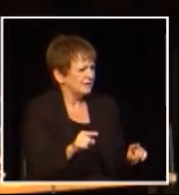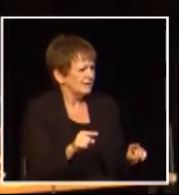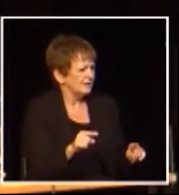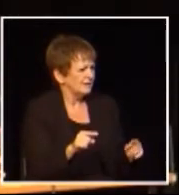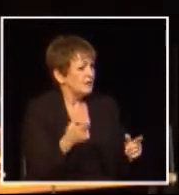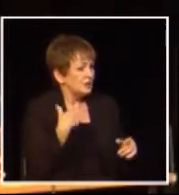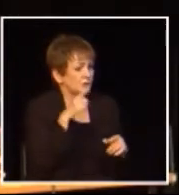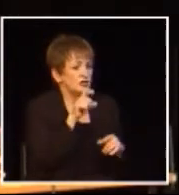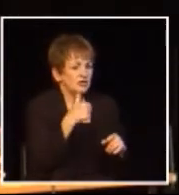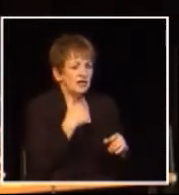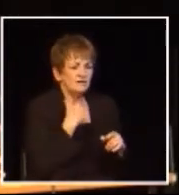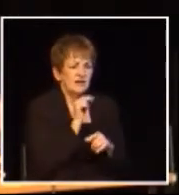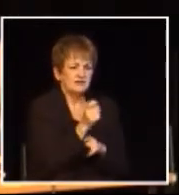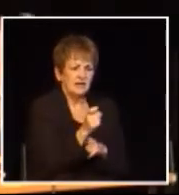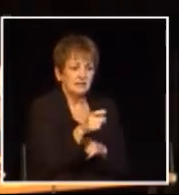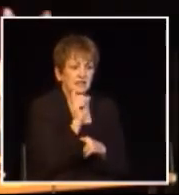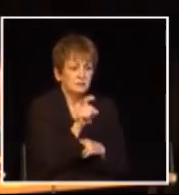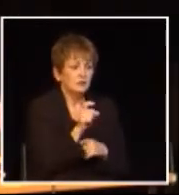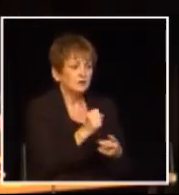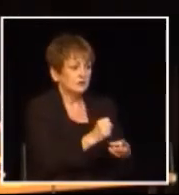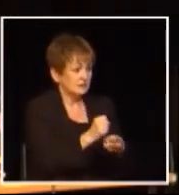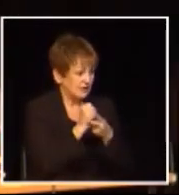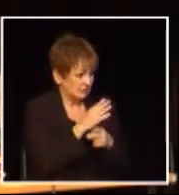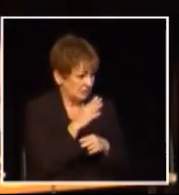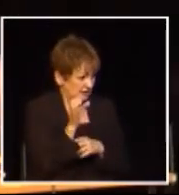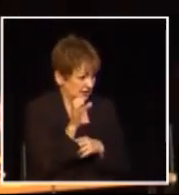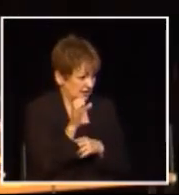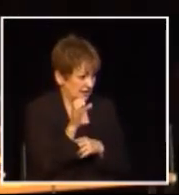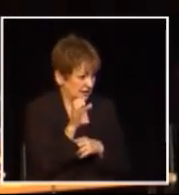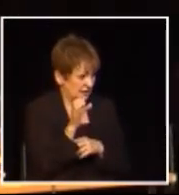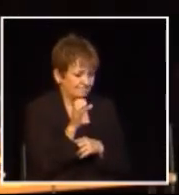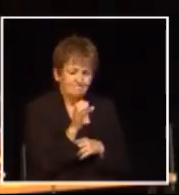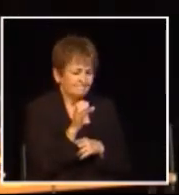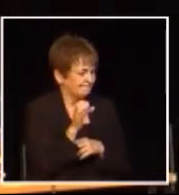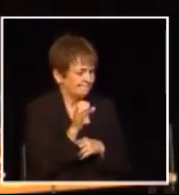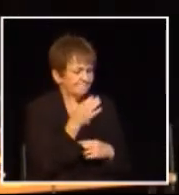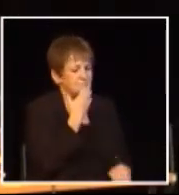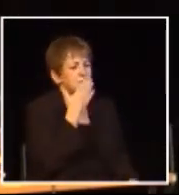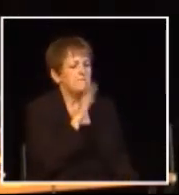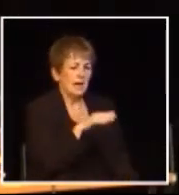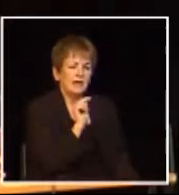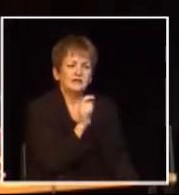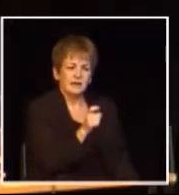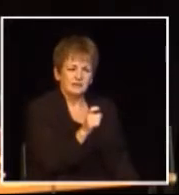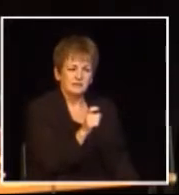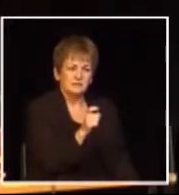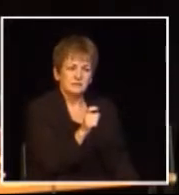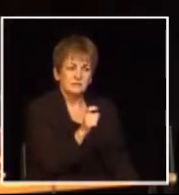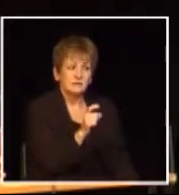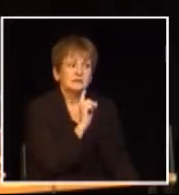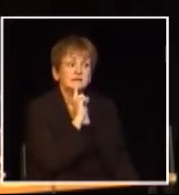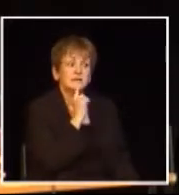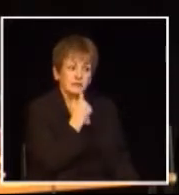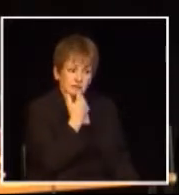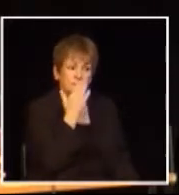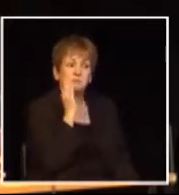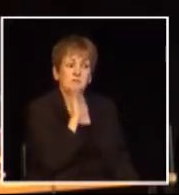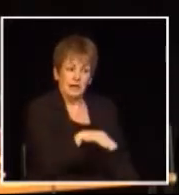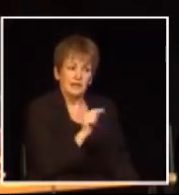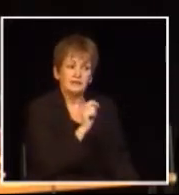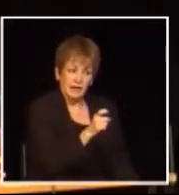Maritimes so we're supposed to have that tax and that's supposed to save British Columbia it's a bad tax